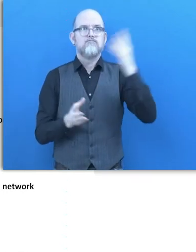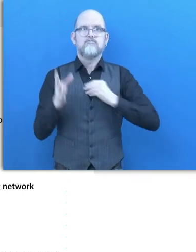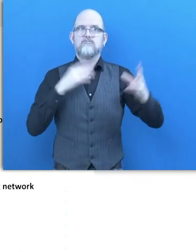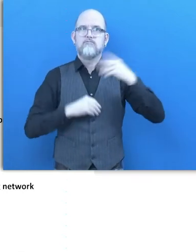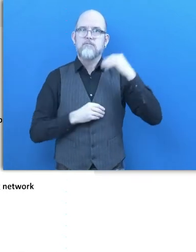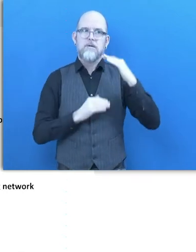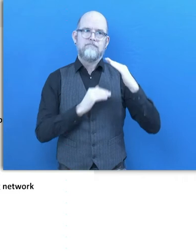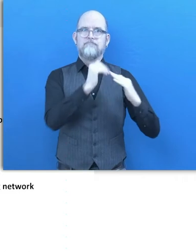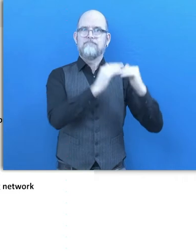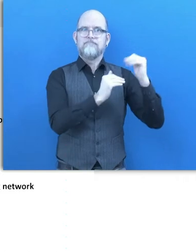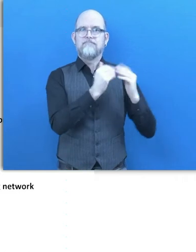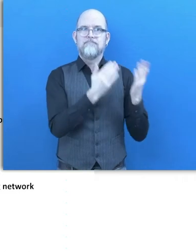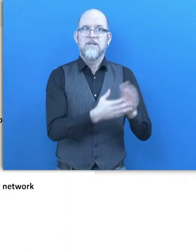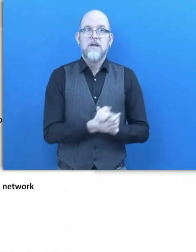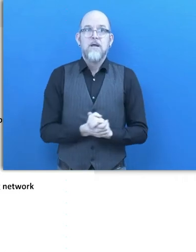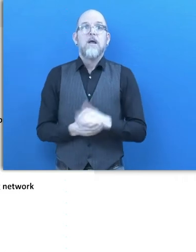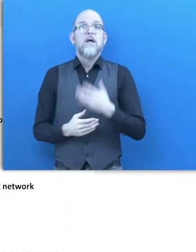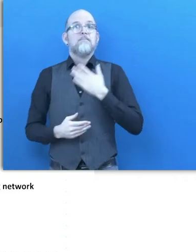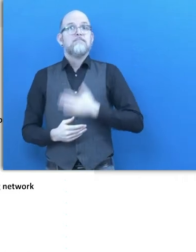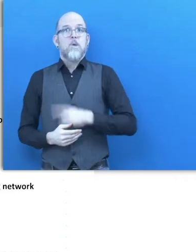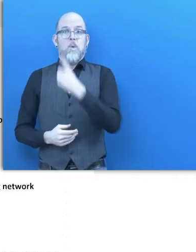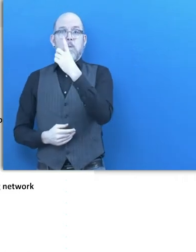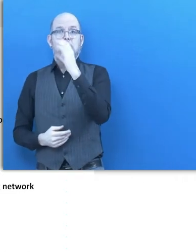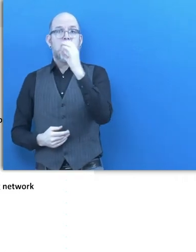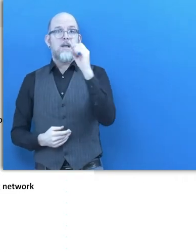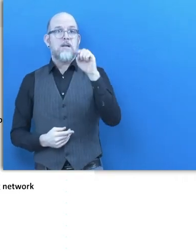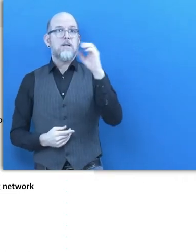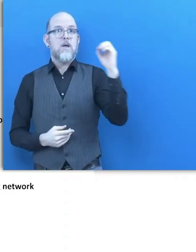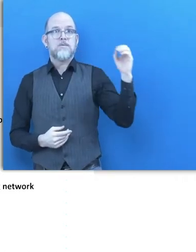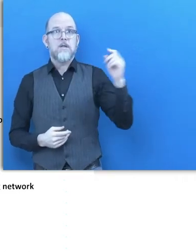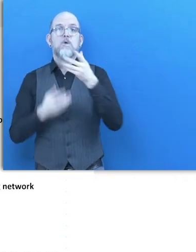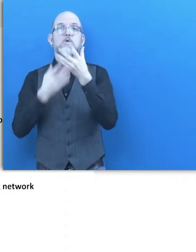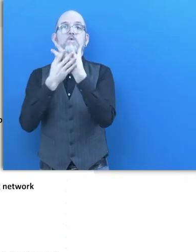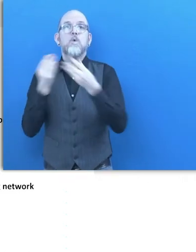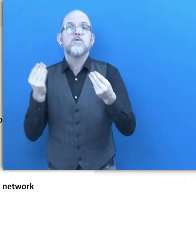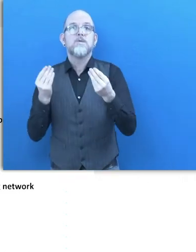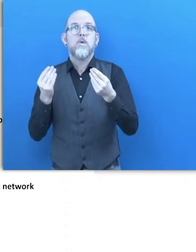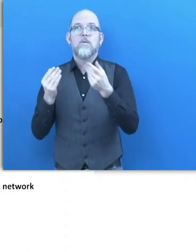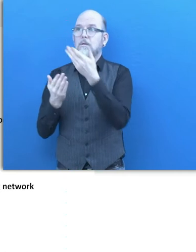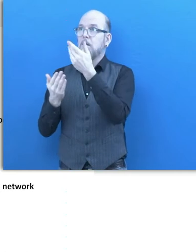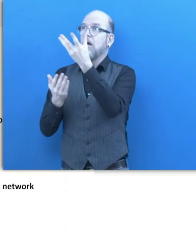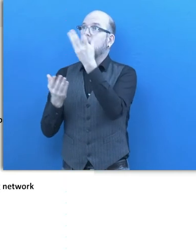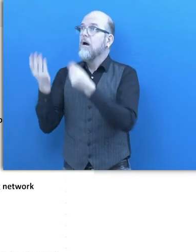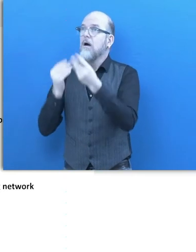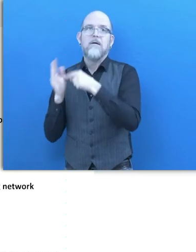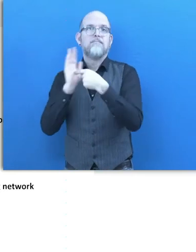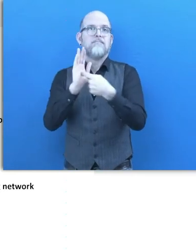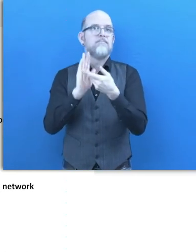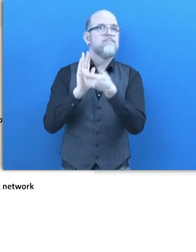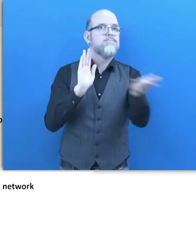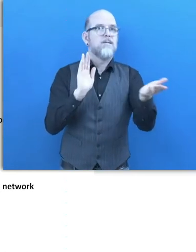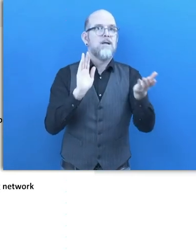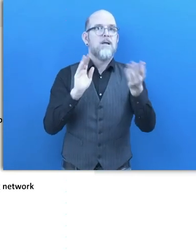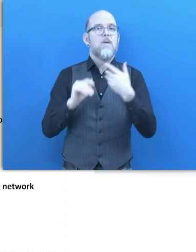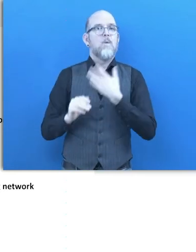provide 100,000 specific solutions annually and we are going to build an international